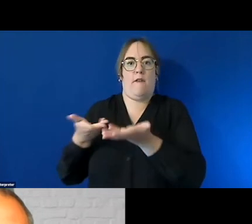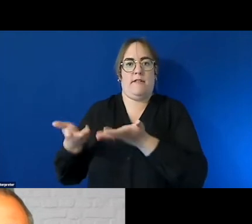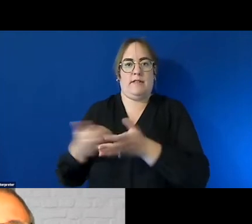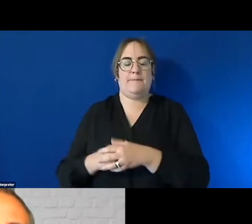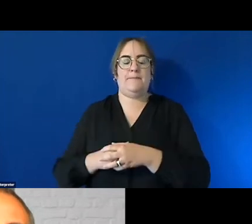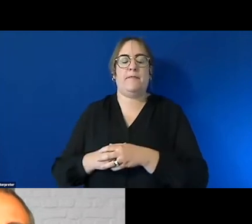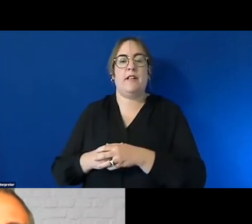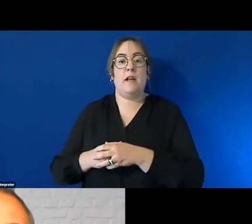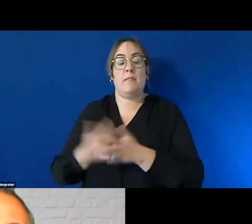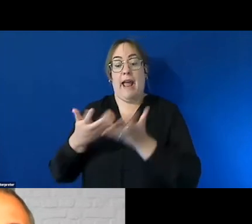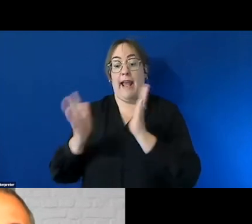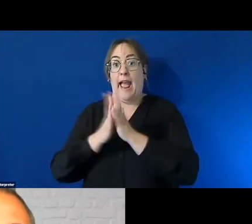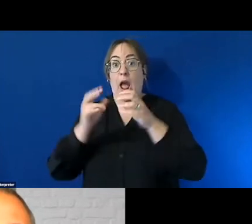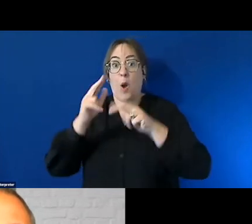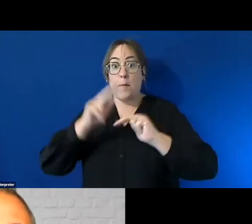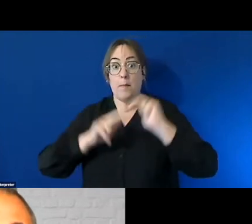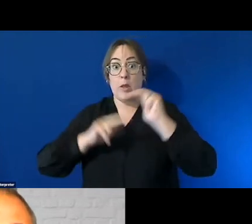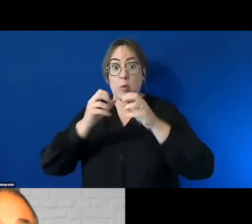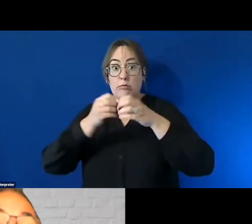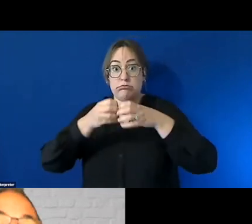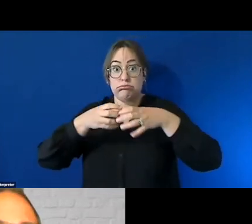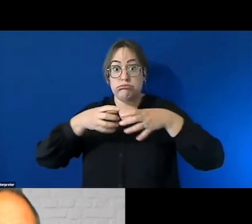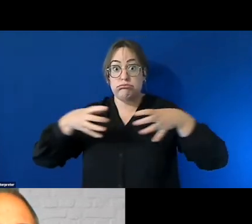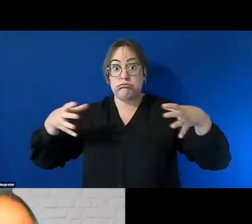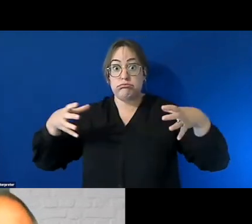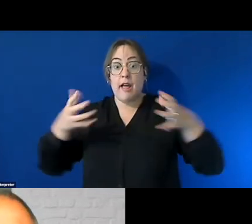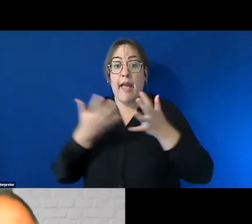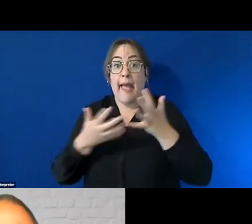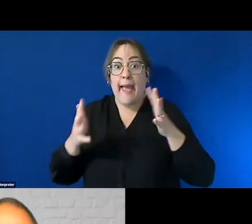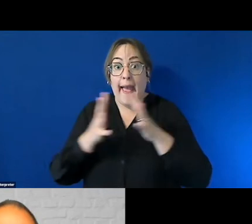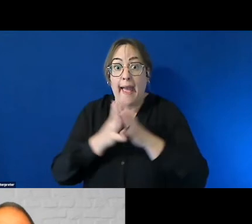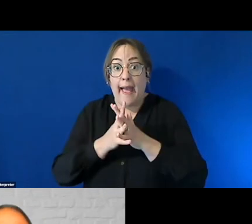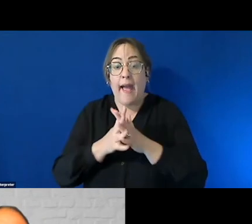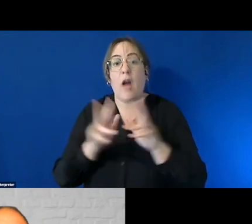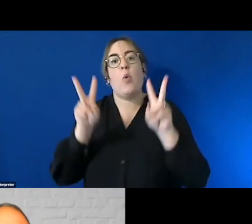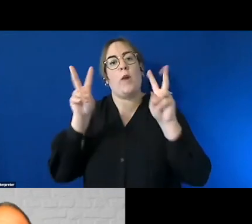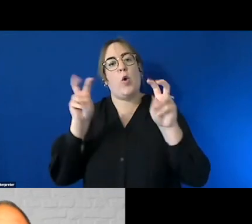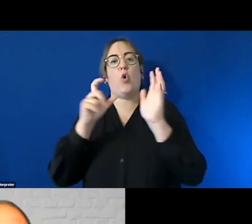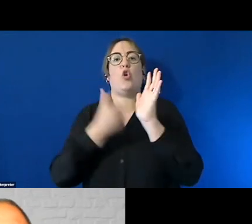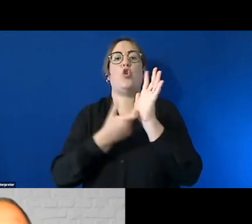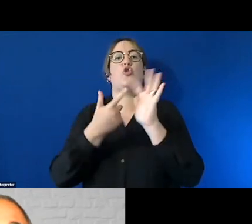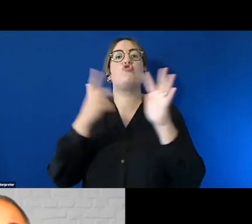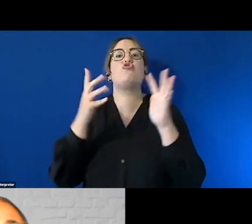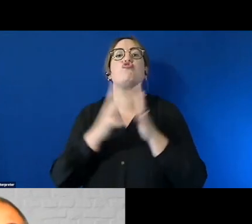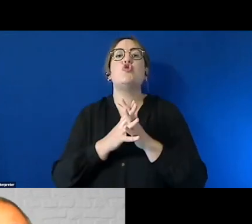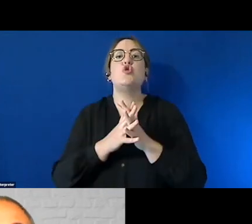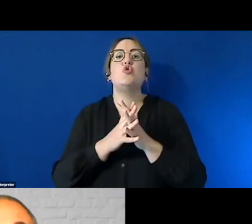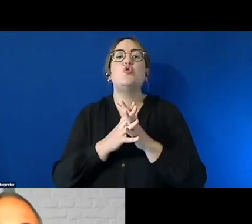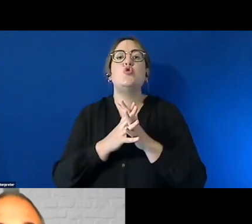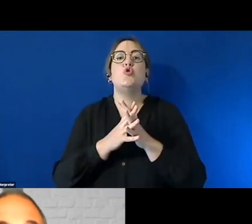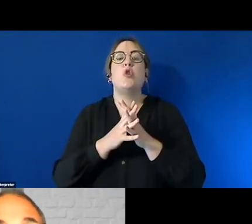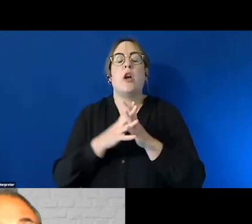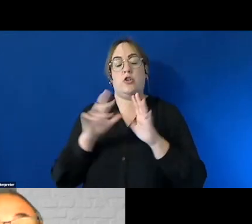sort of built our model was um in what we call them crews where they would go out of an evening with a